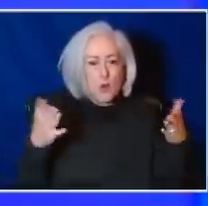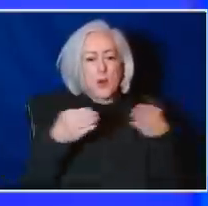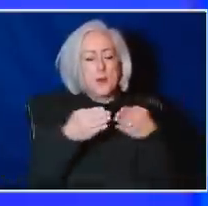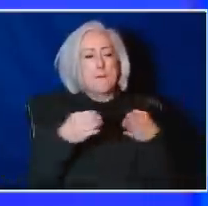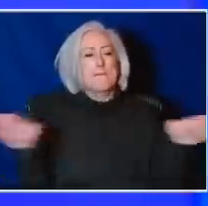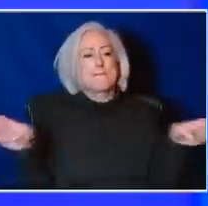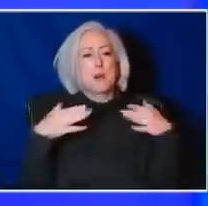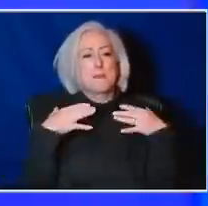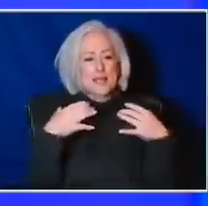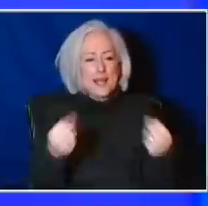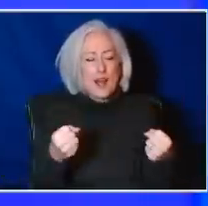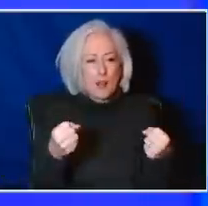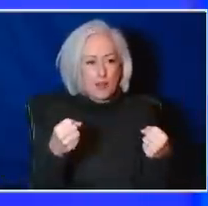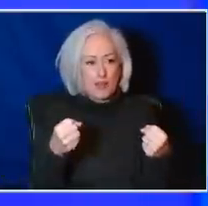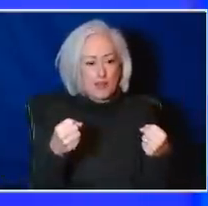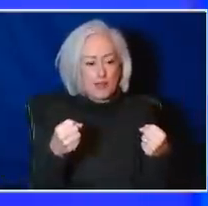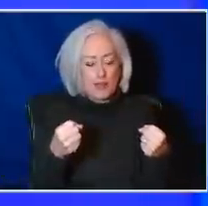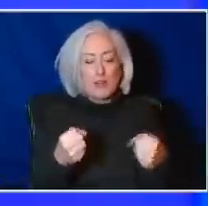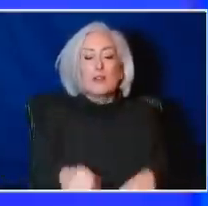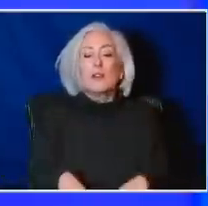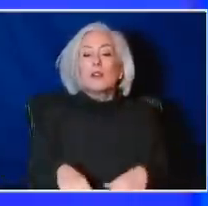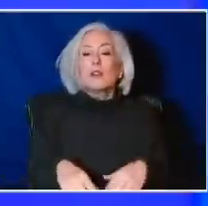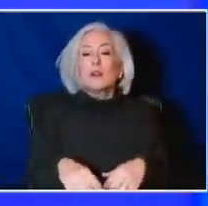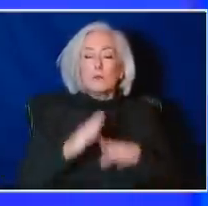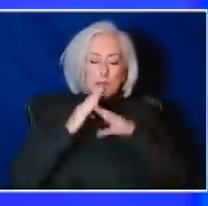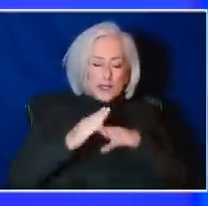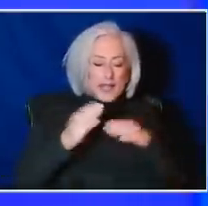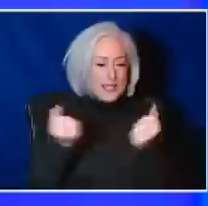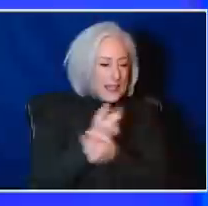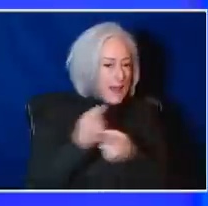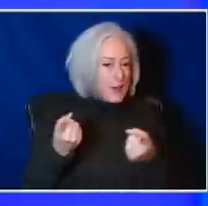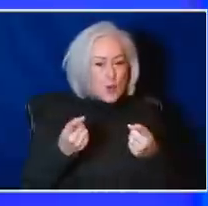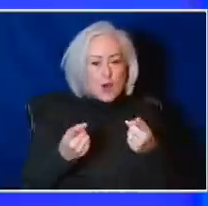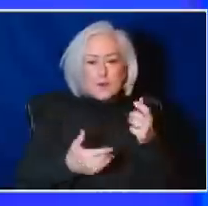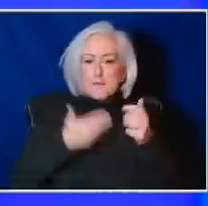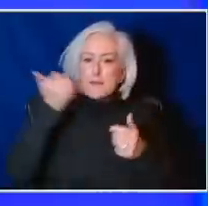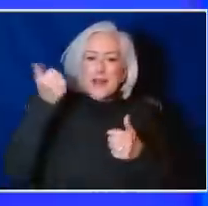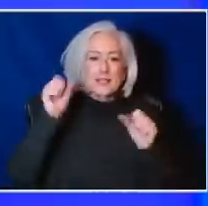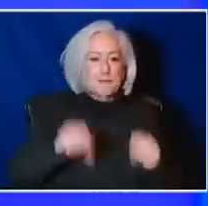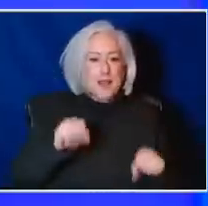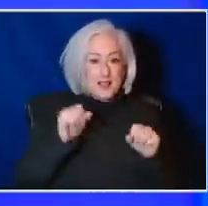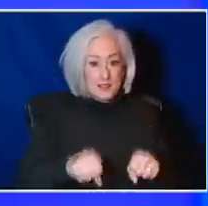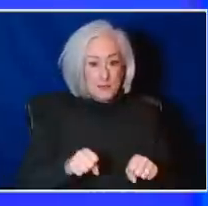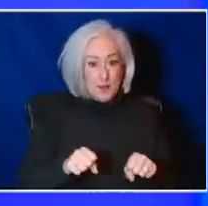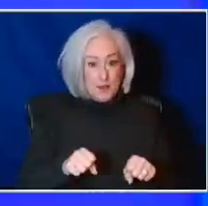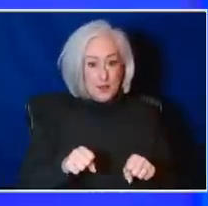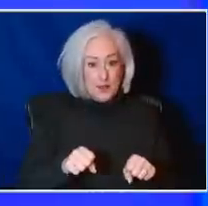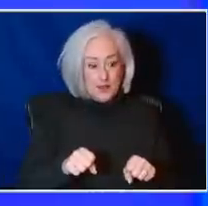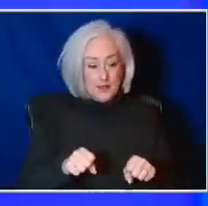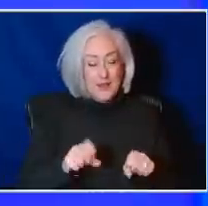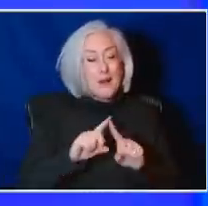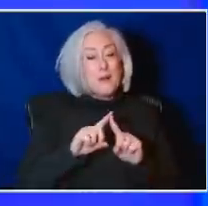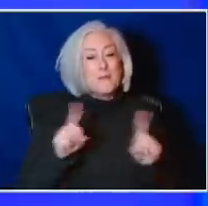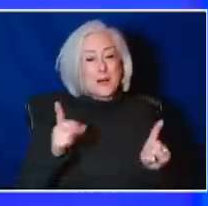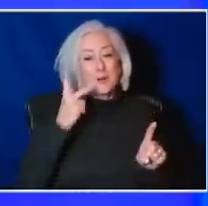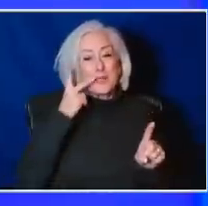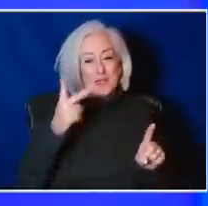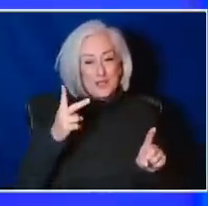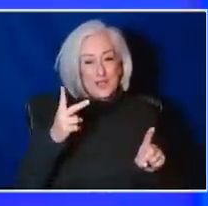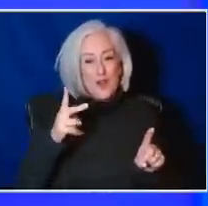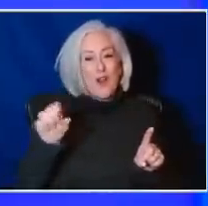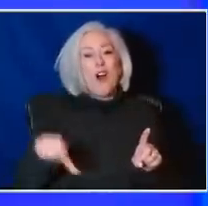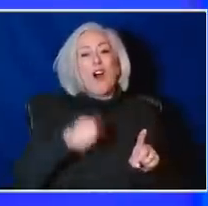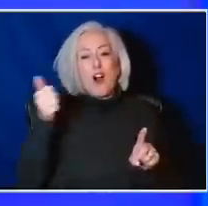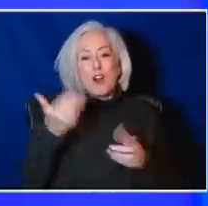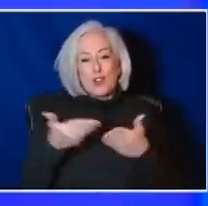increased cases and protecting everyone the best that we knew how then. We saw a lot of decline in other faculties